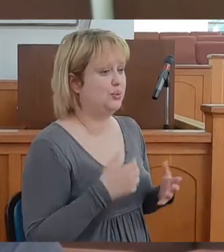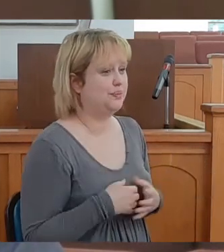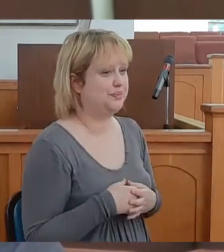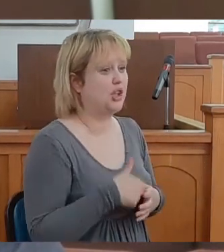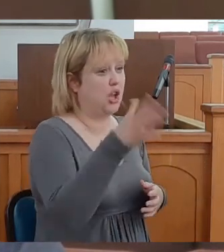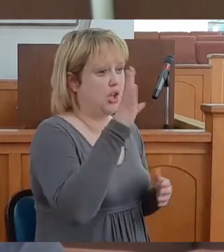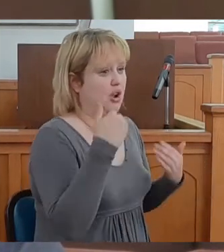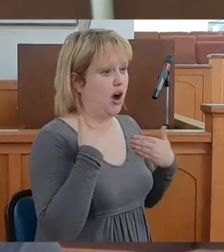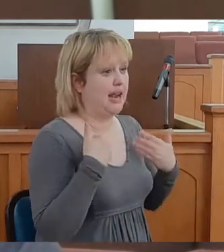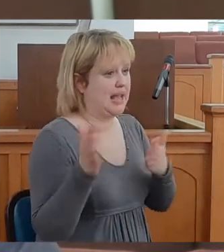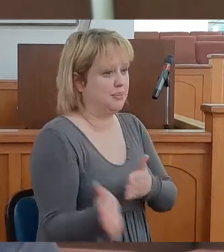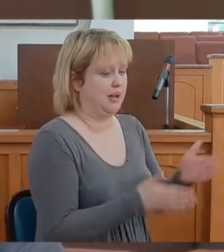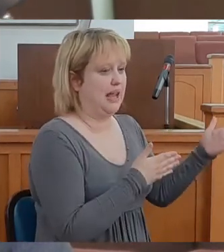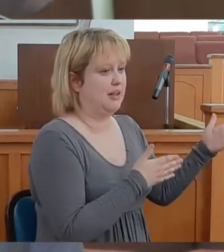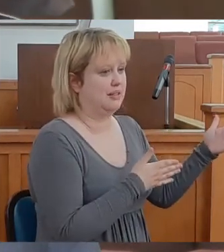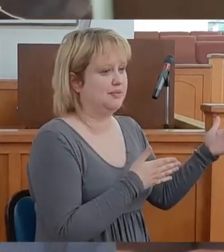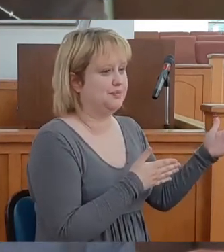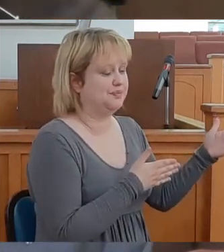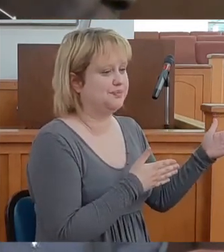God has his plan.